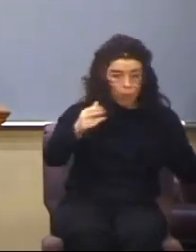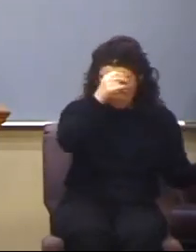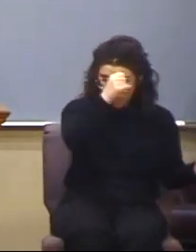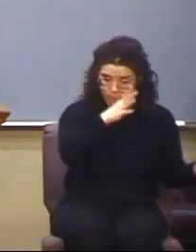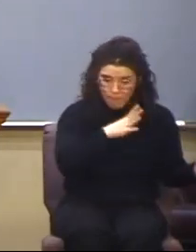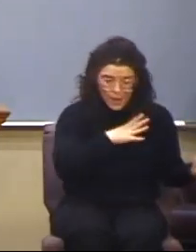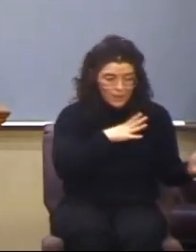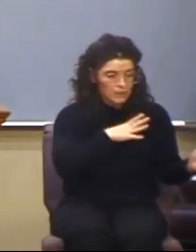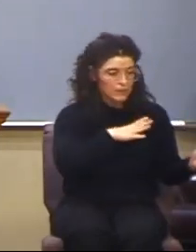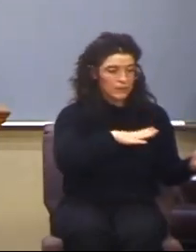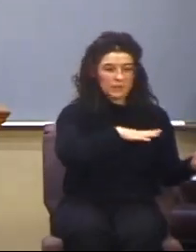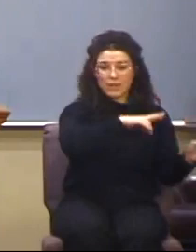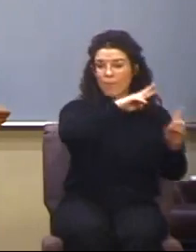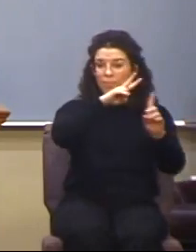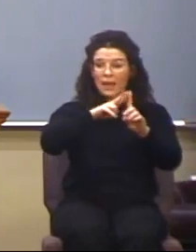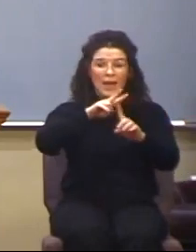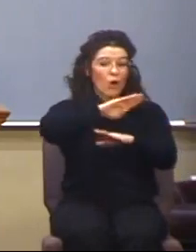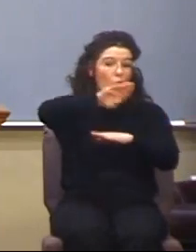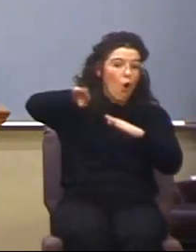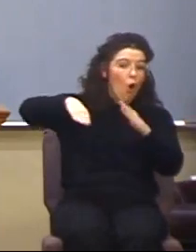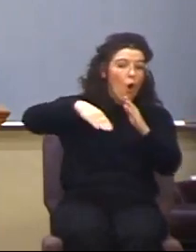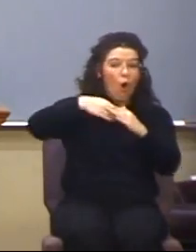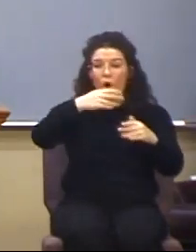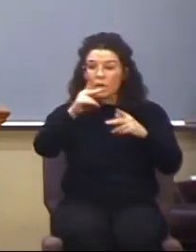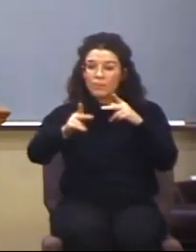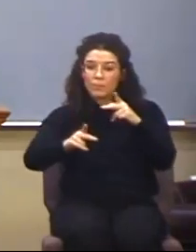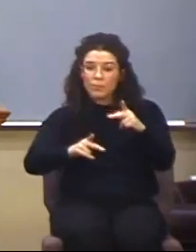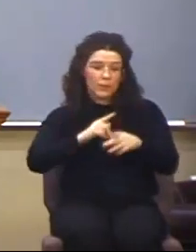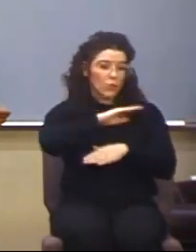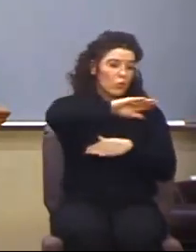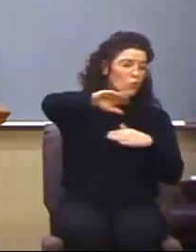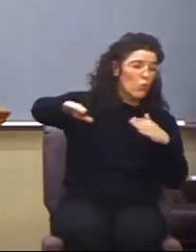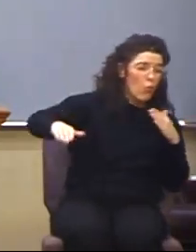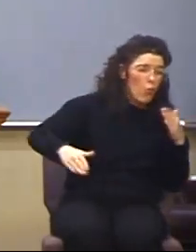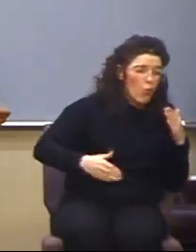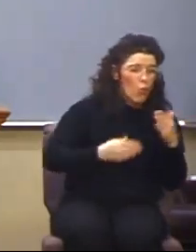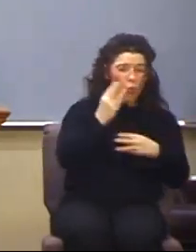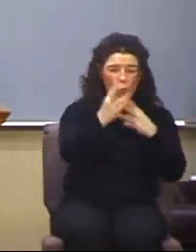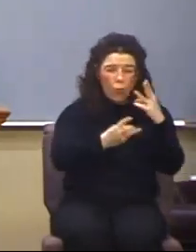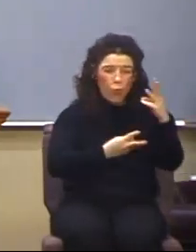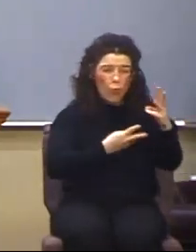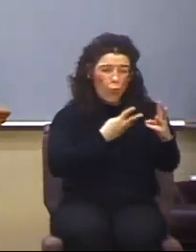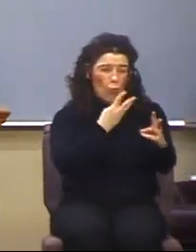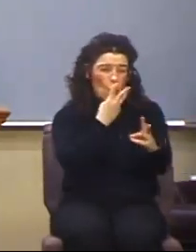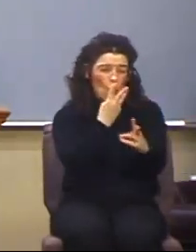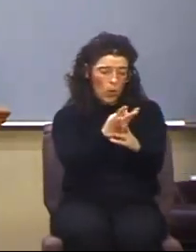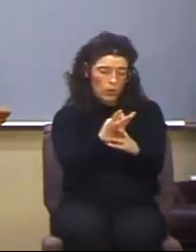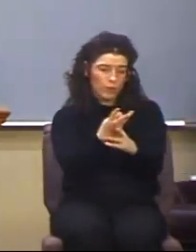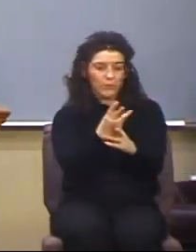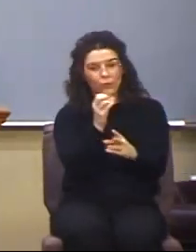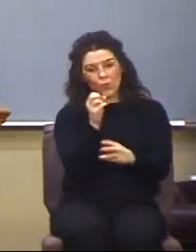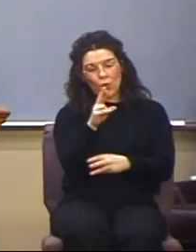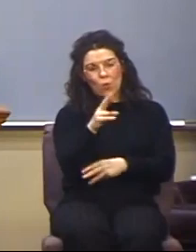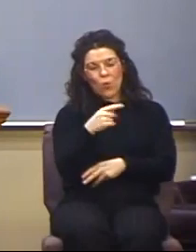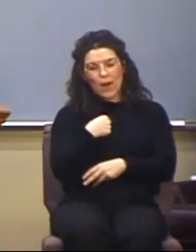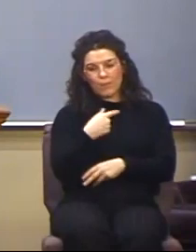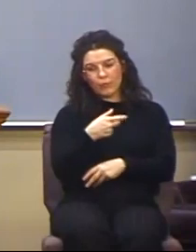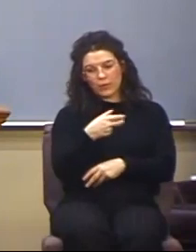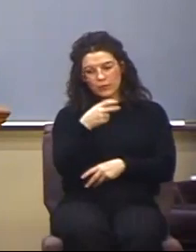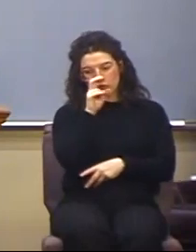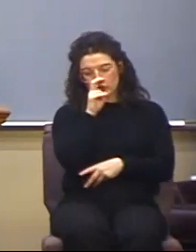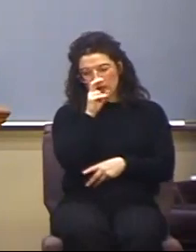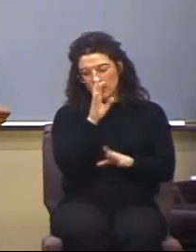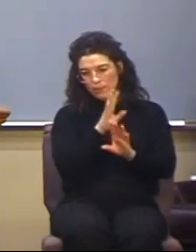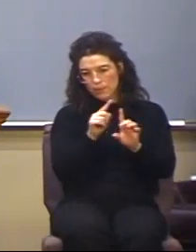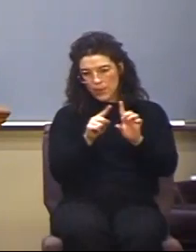Does this apply to all people, to the entire world? Or, again, I'm a real stickler, is